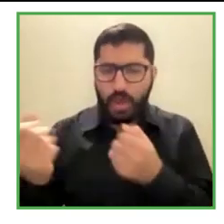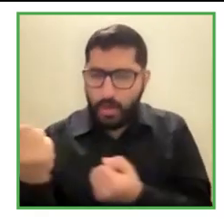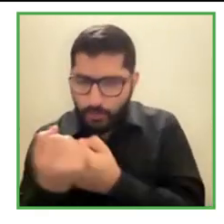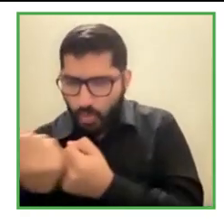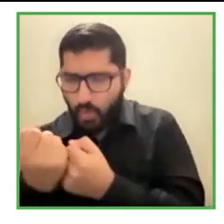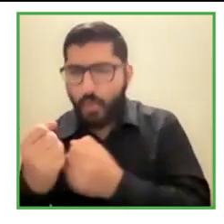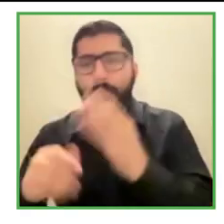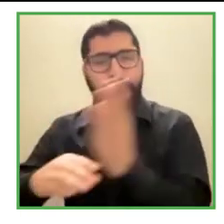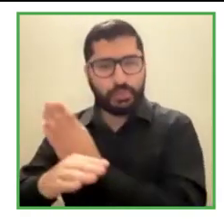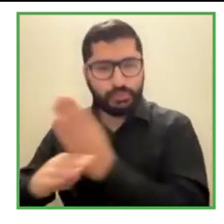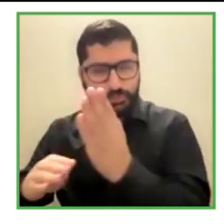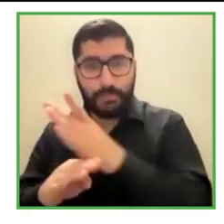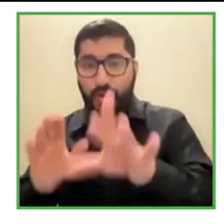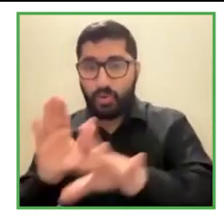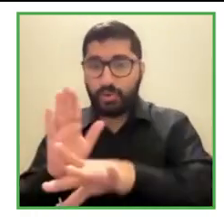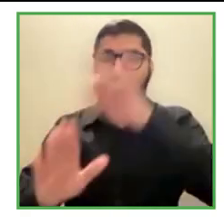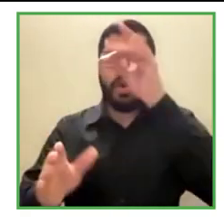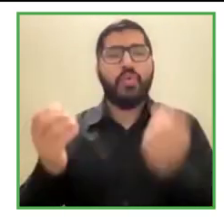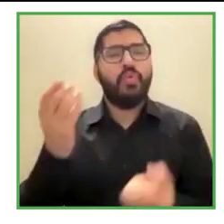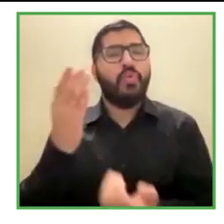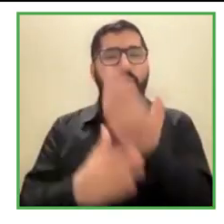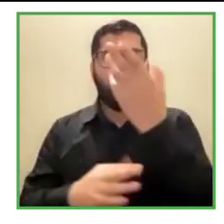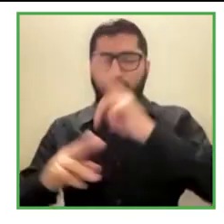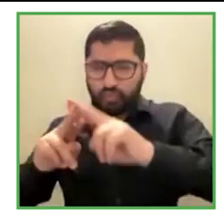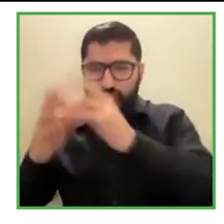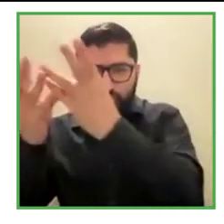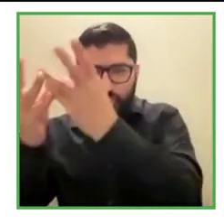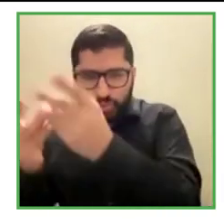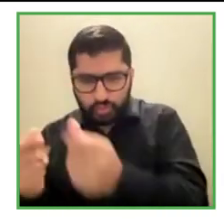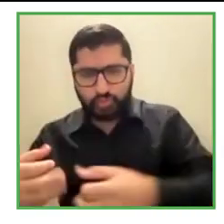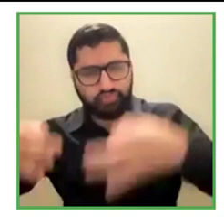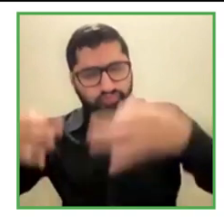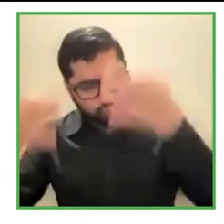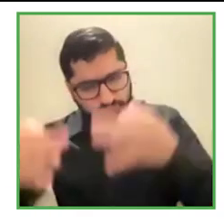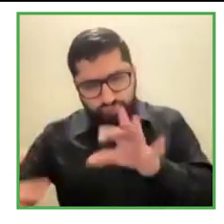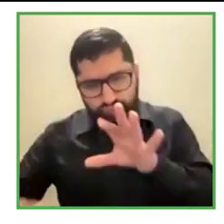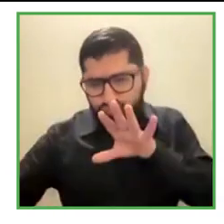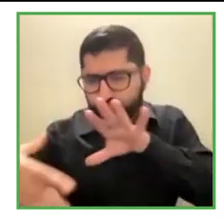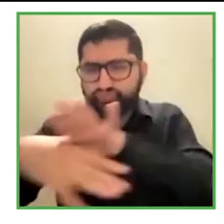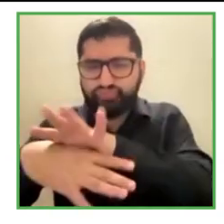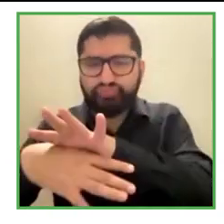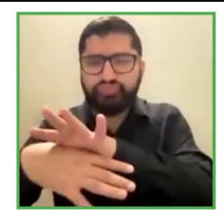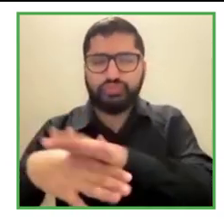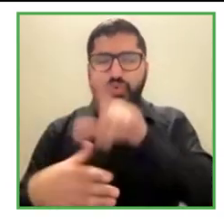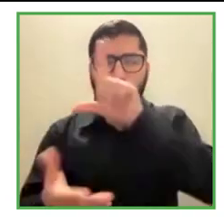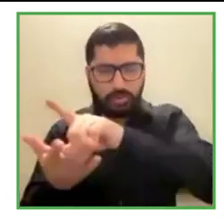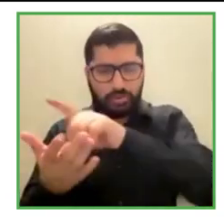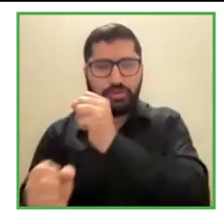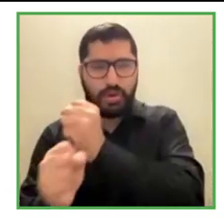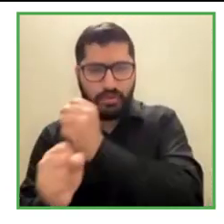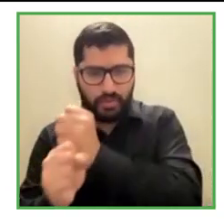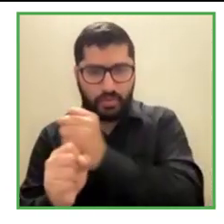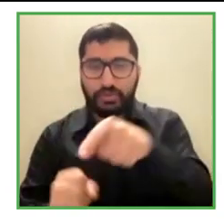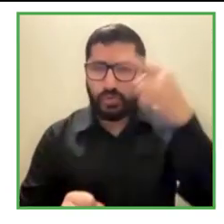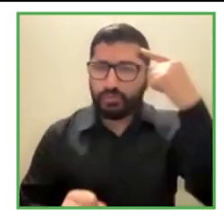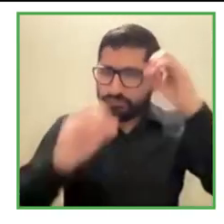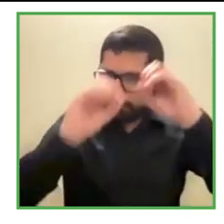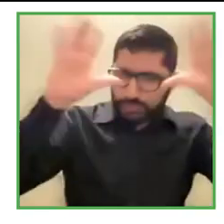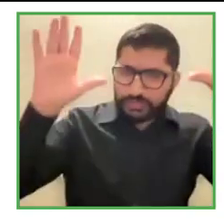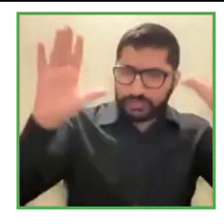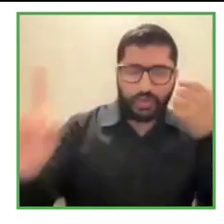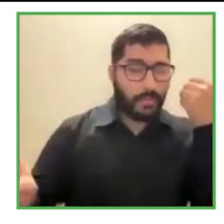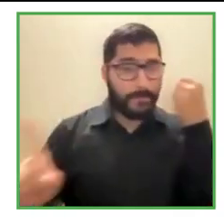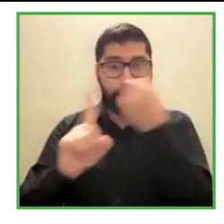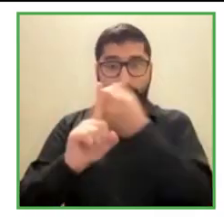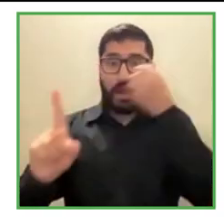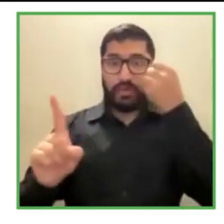I believe that I thought it would impact heavily persons with disabilities recruitment. A lot of companies have been affected,